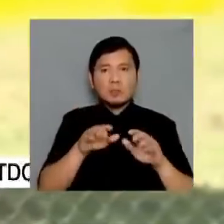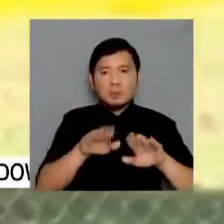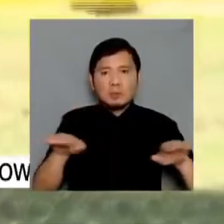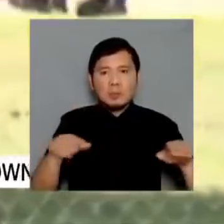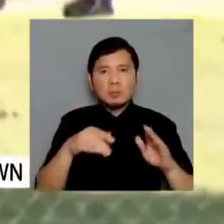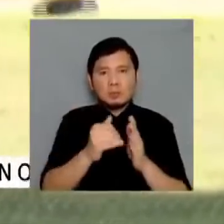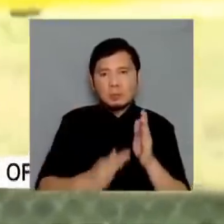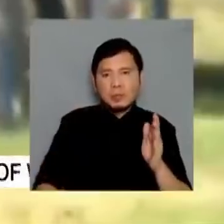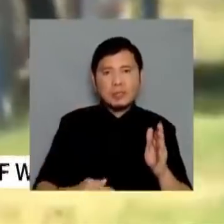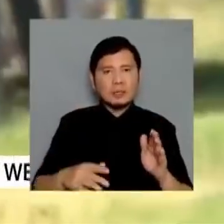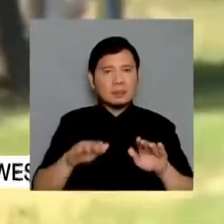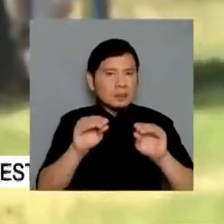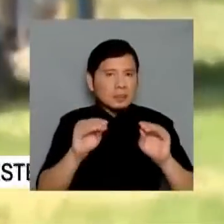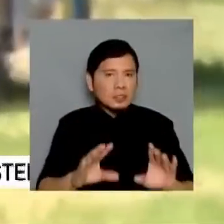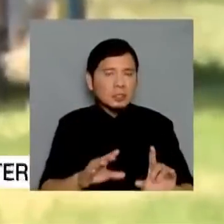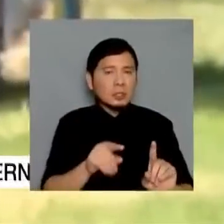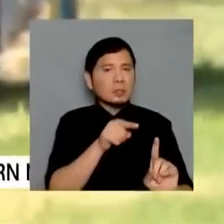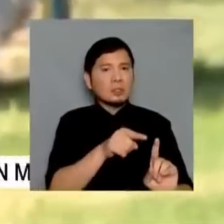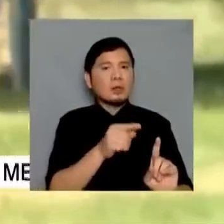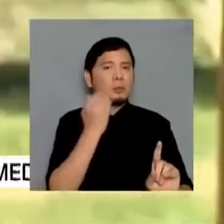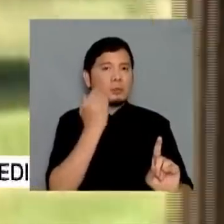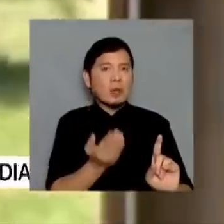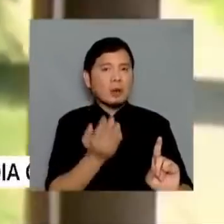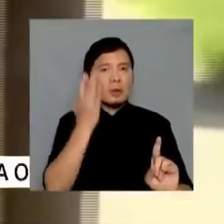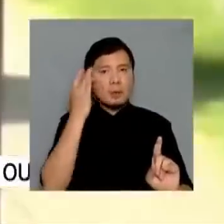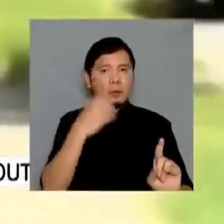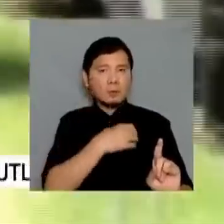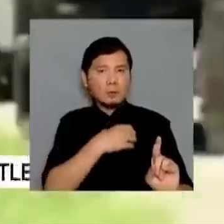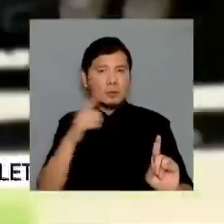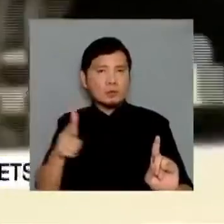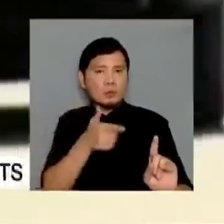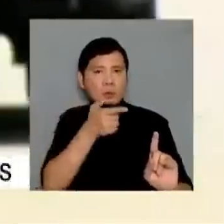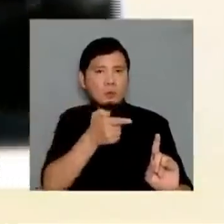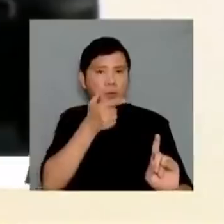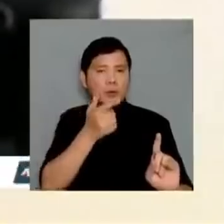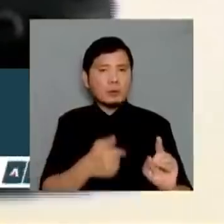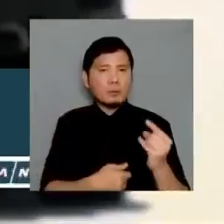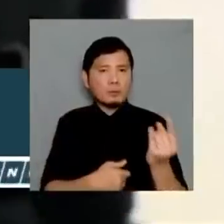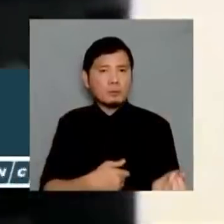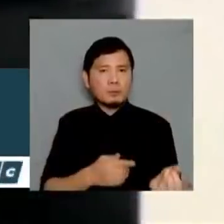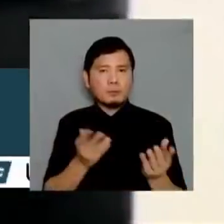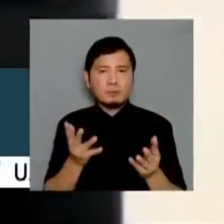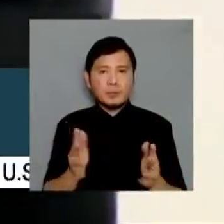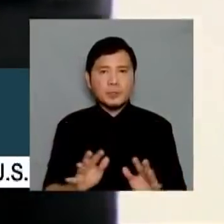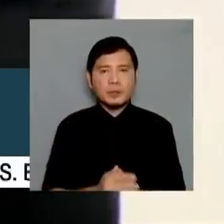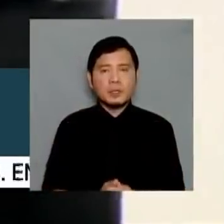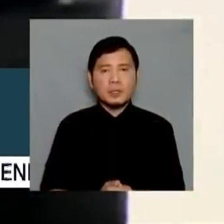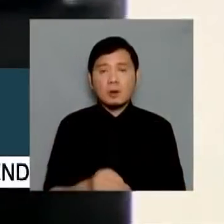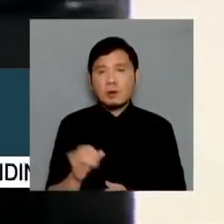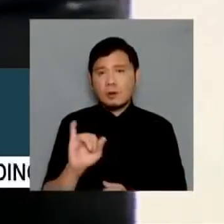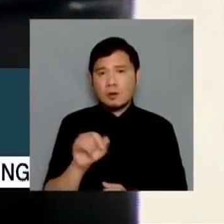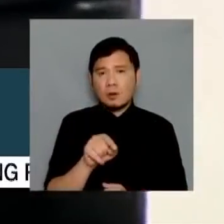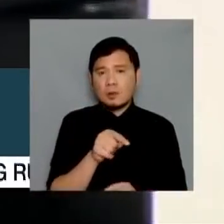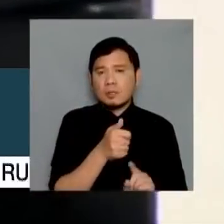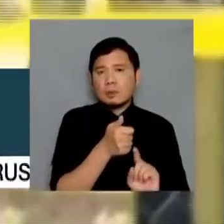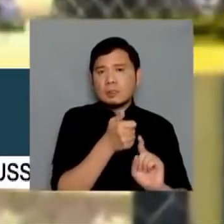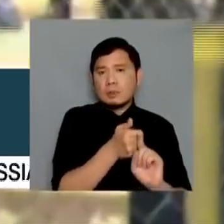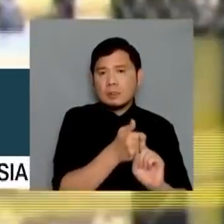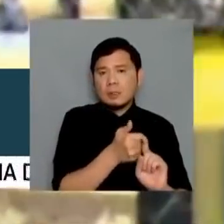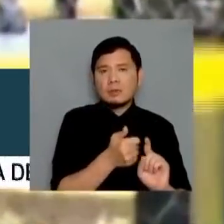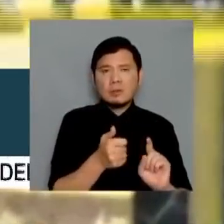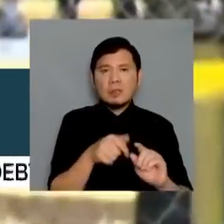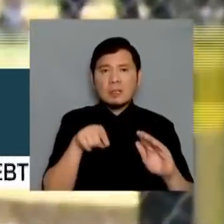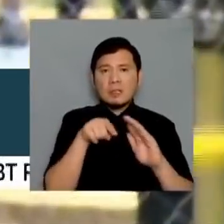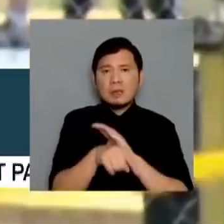also dead, and it is believed that he was gunned down by law enforcement. Authorities reported that Ramos also likely shot and killed his own grandmother